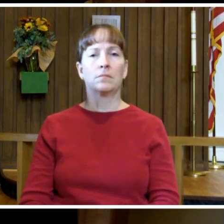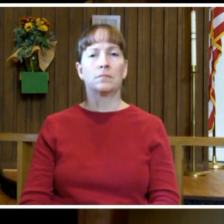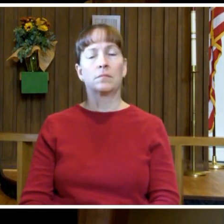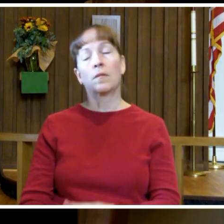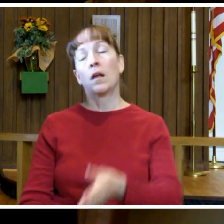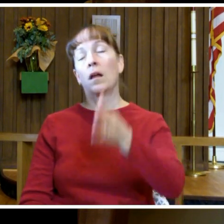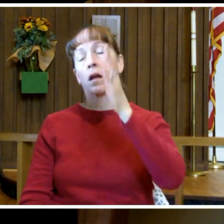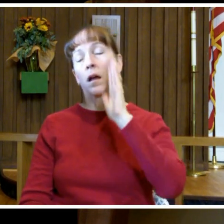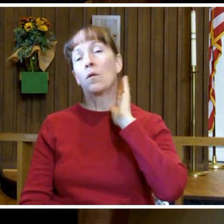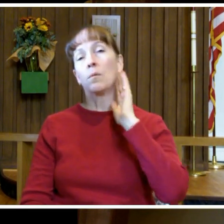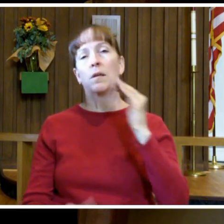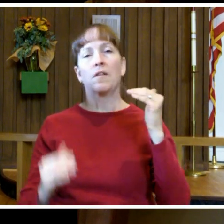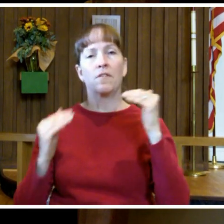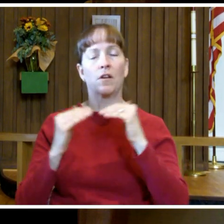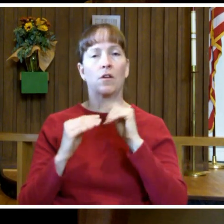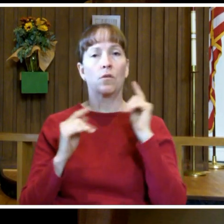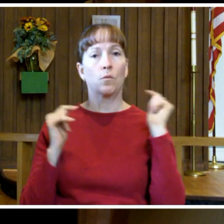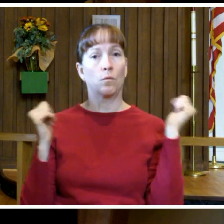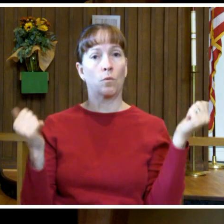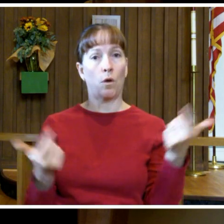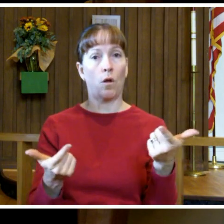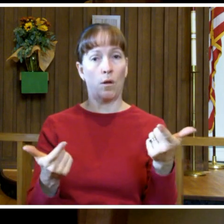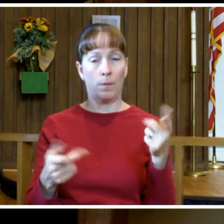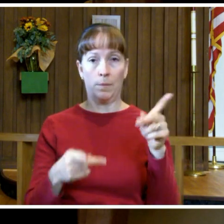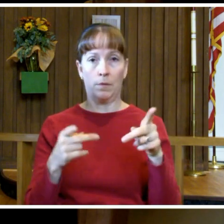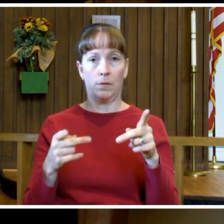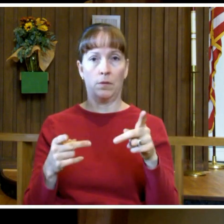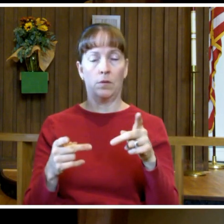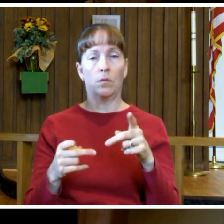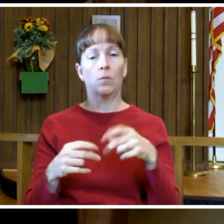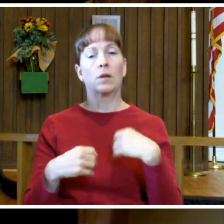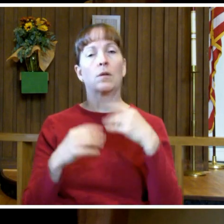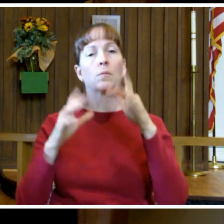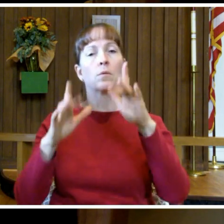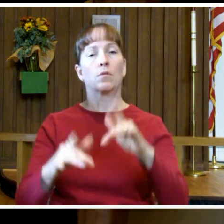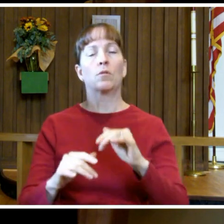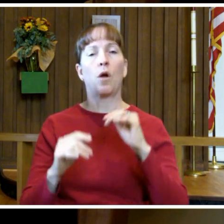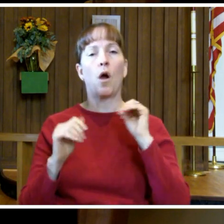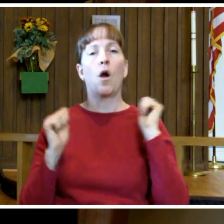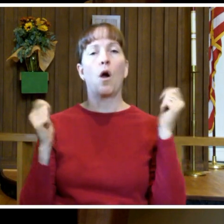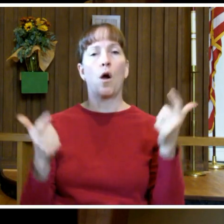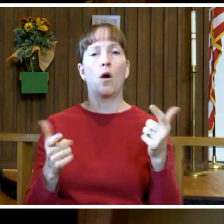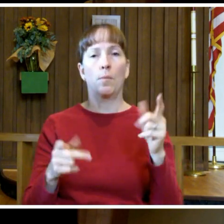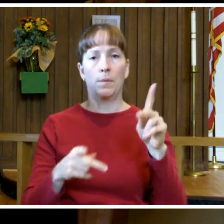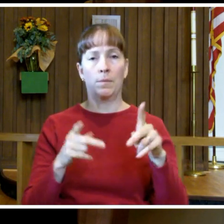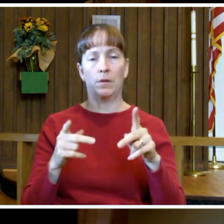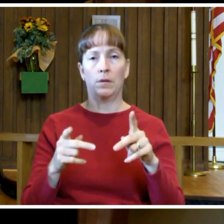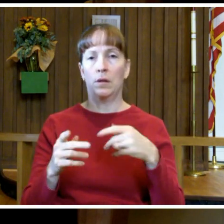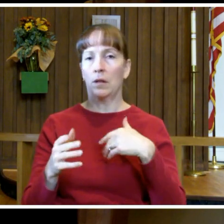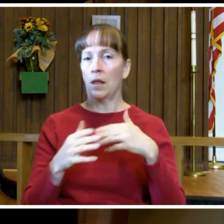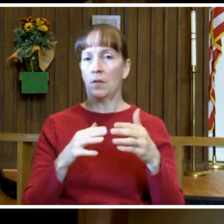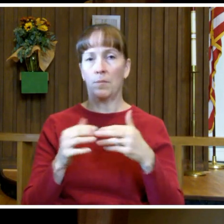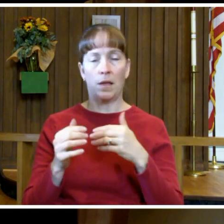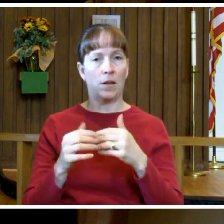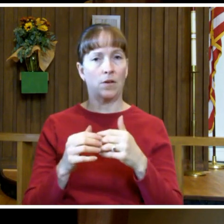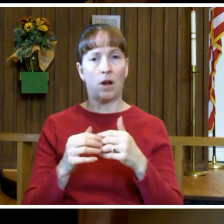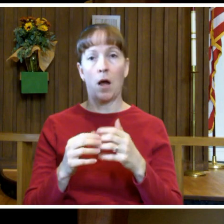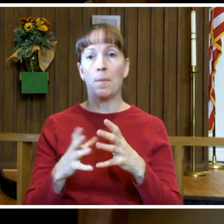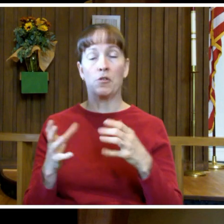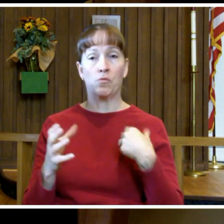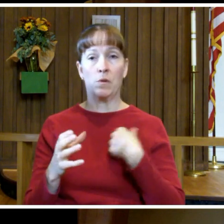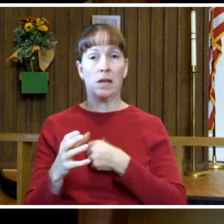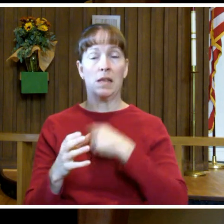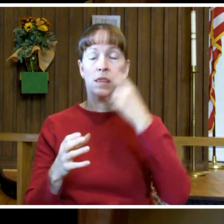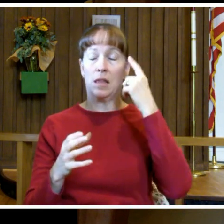fair to everyone. God will be merciful to everyone, regardless of how deserving we